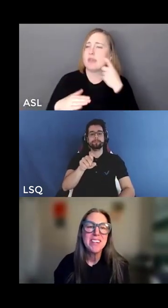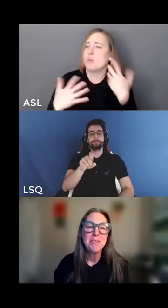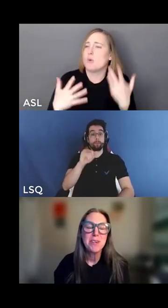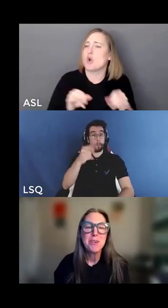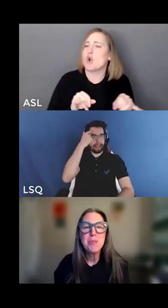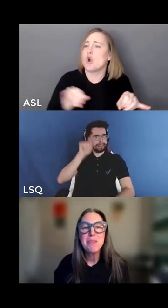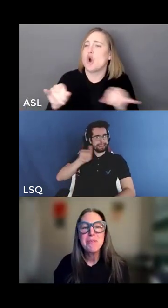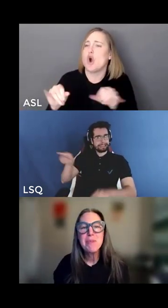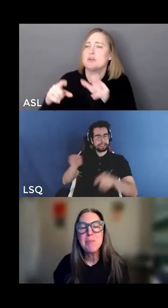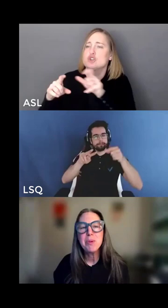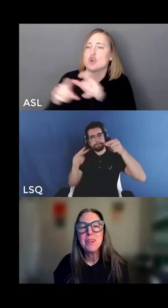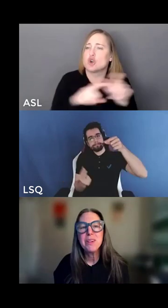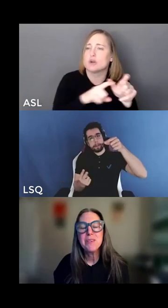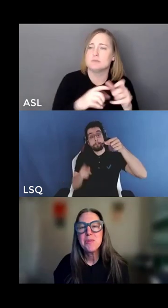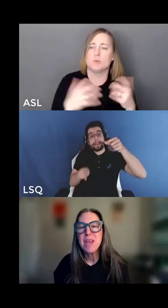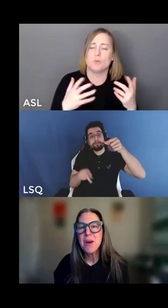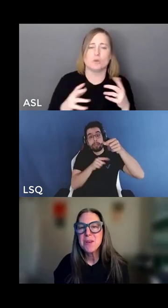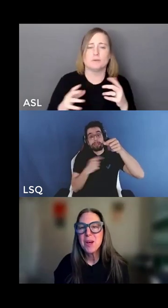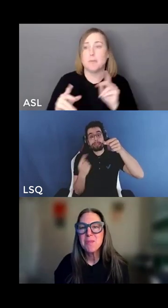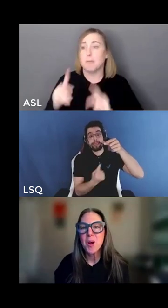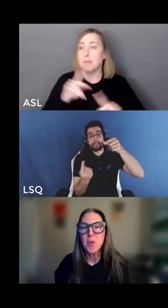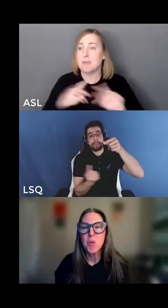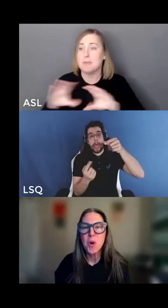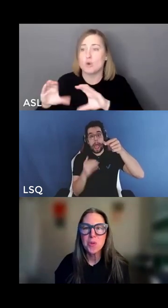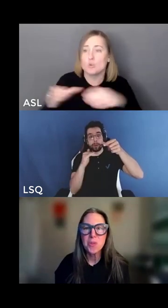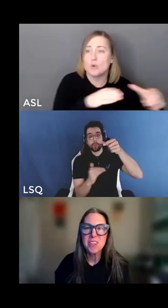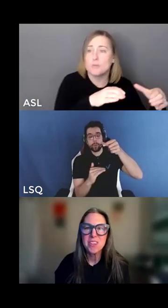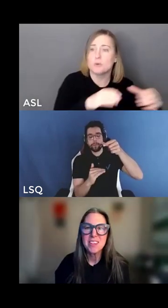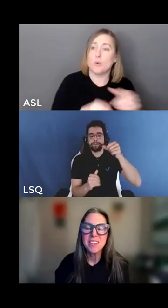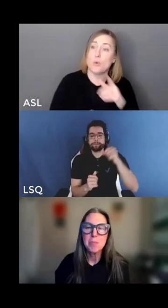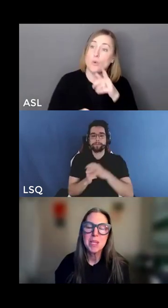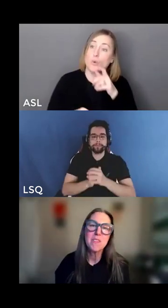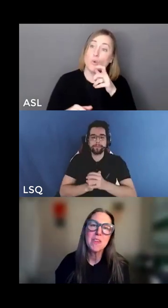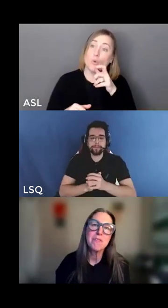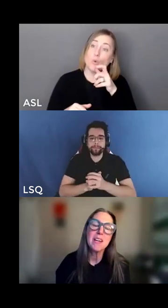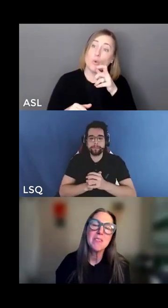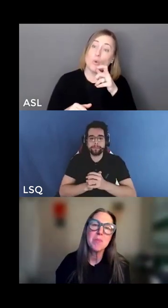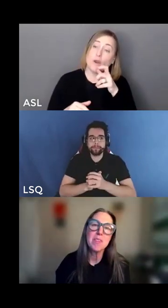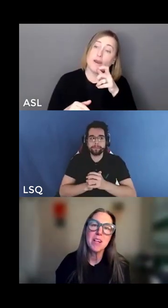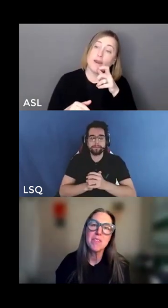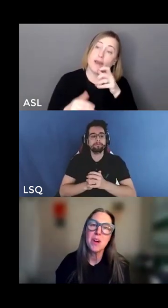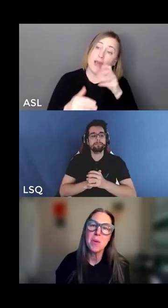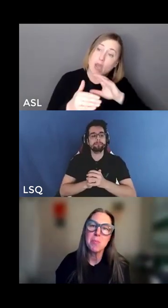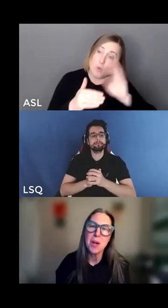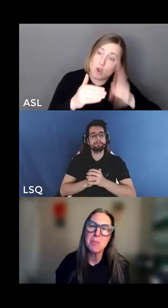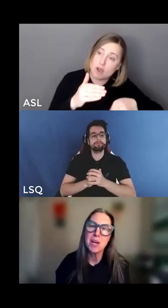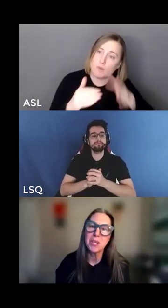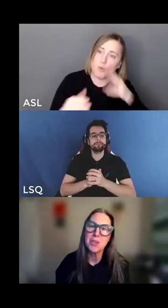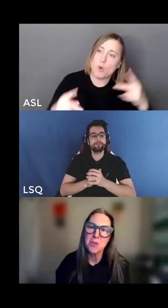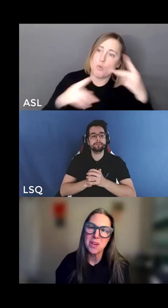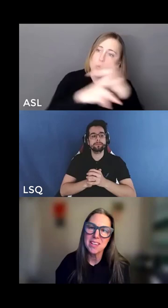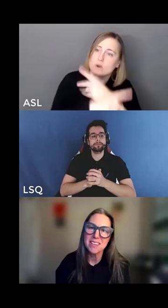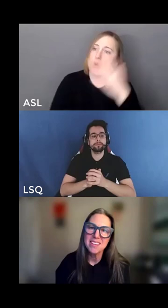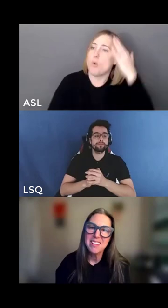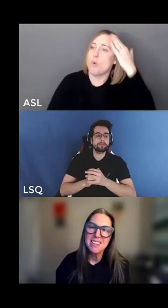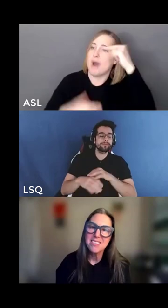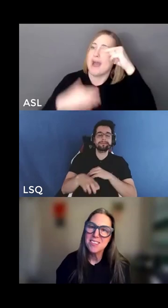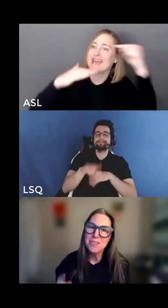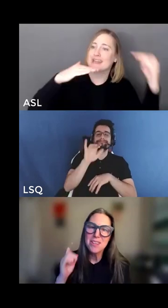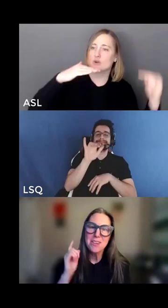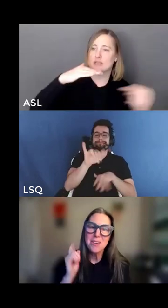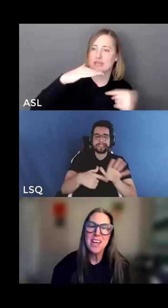for groups of people whose outcomes are worse because they find themselves on the bottom of a coin